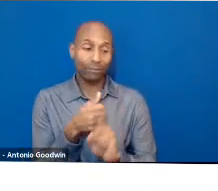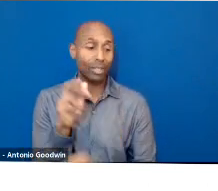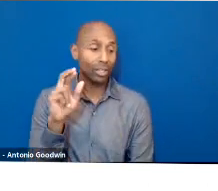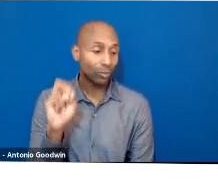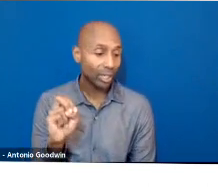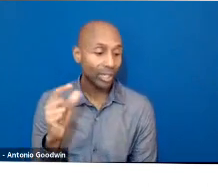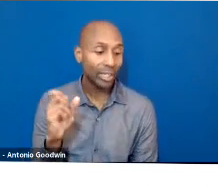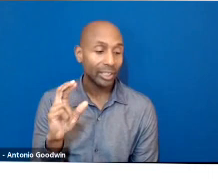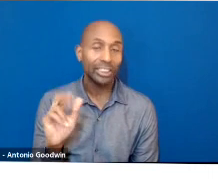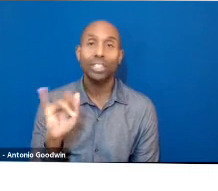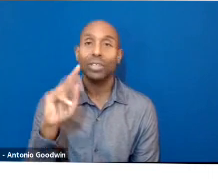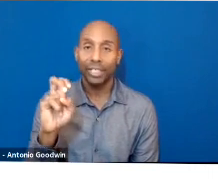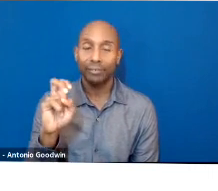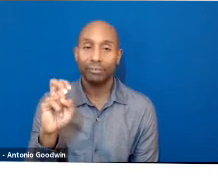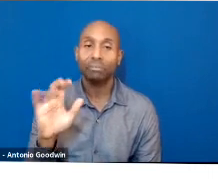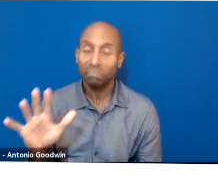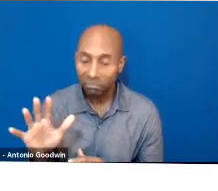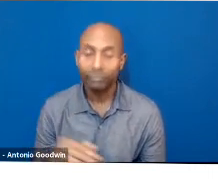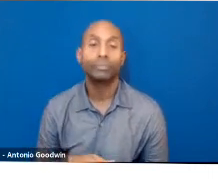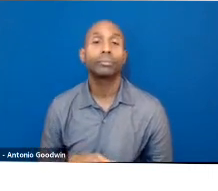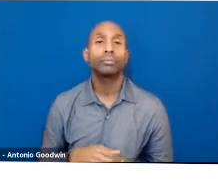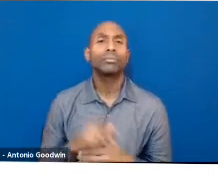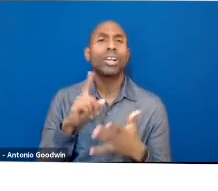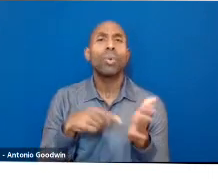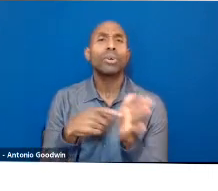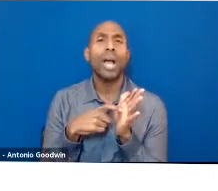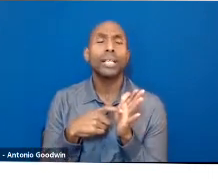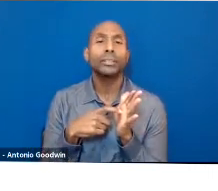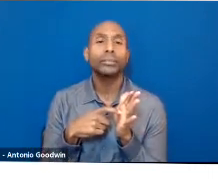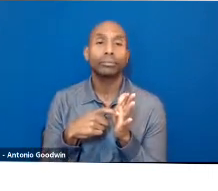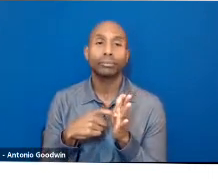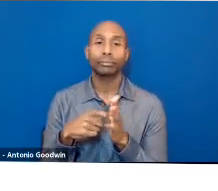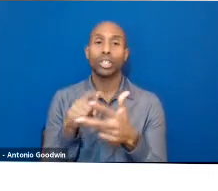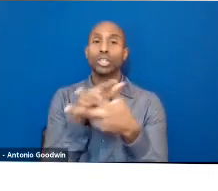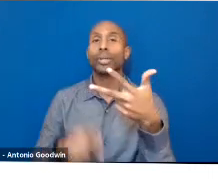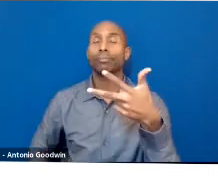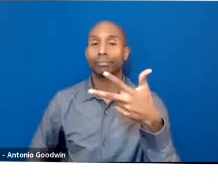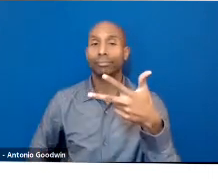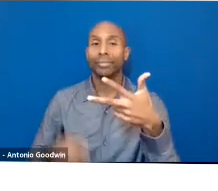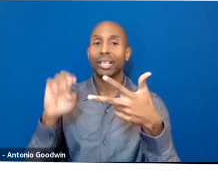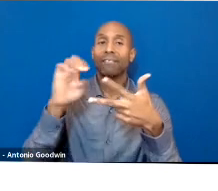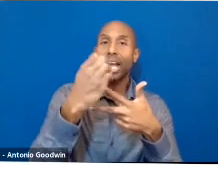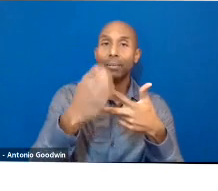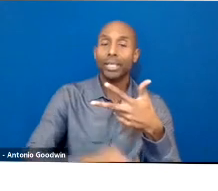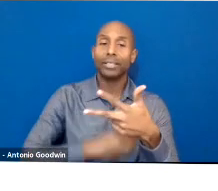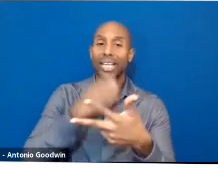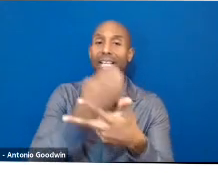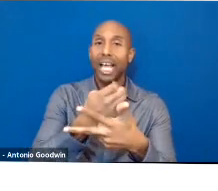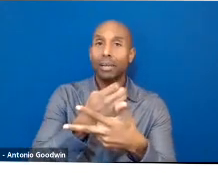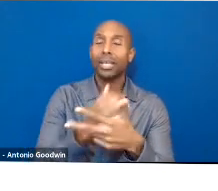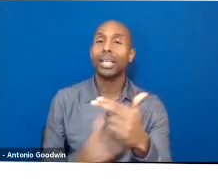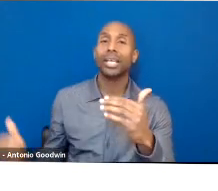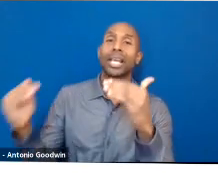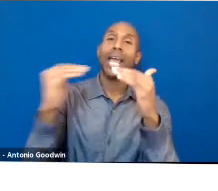into making a system regenerative. It's about the environment, it's about the economy, it's about equity, and it's centered around